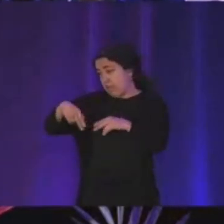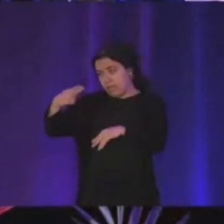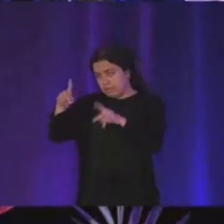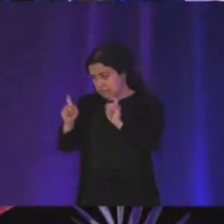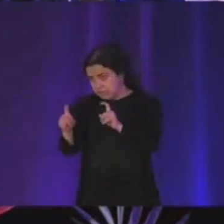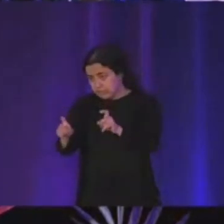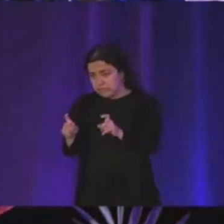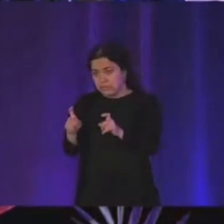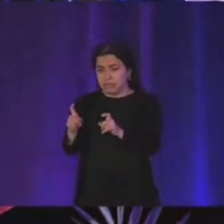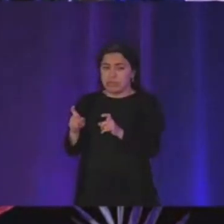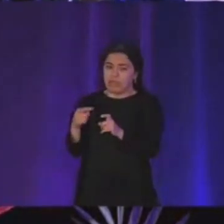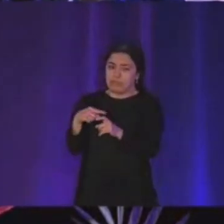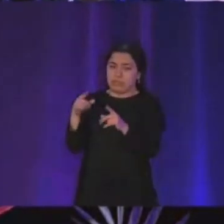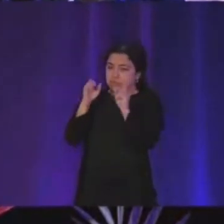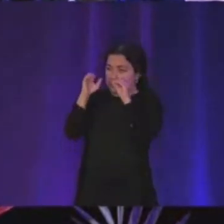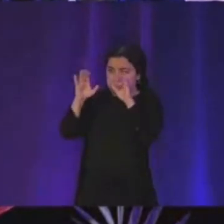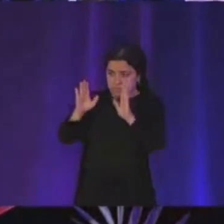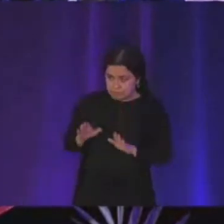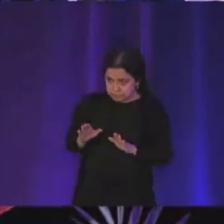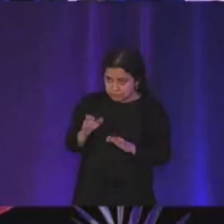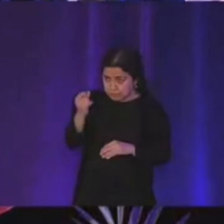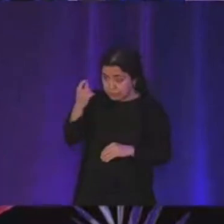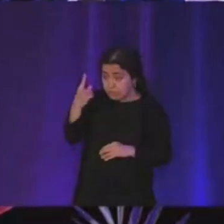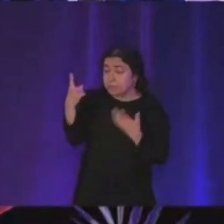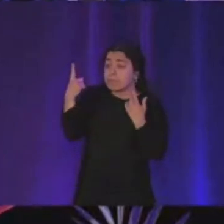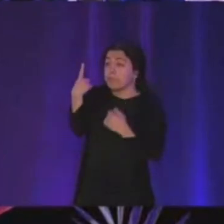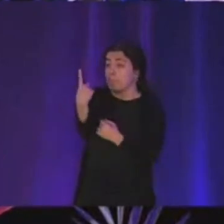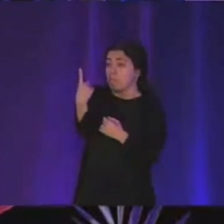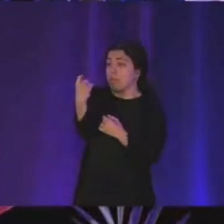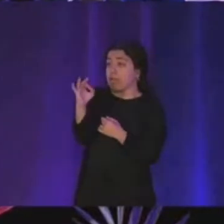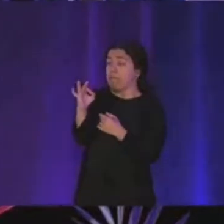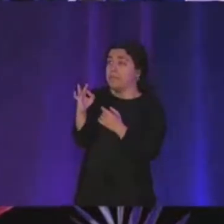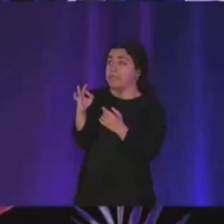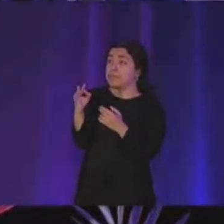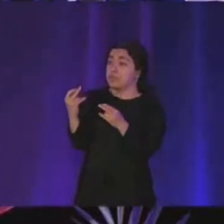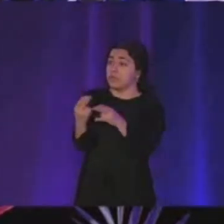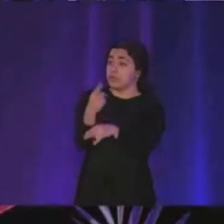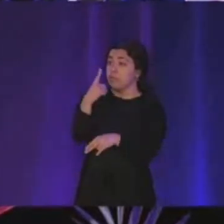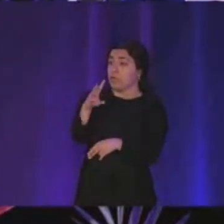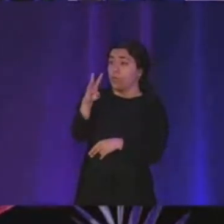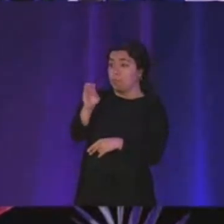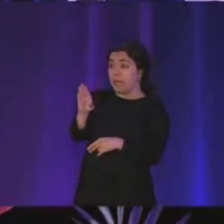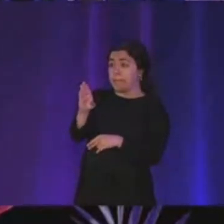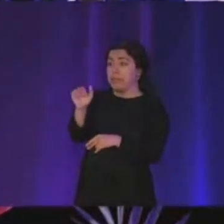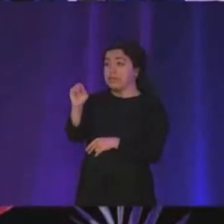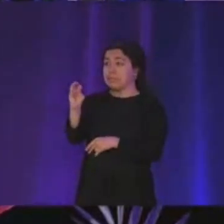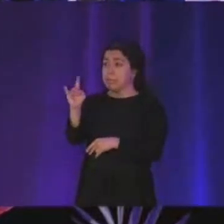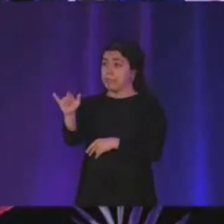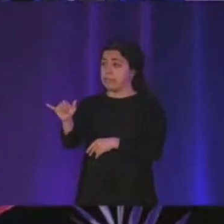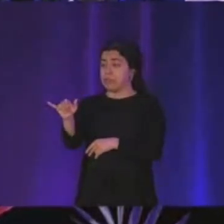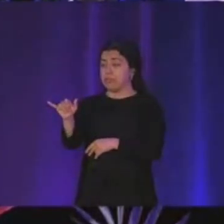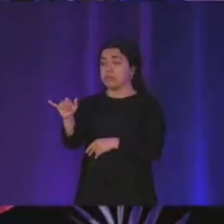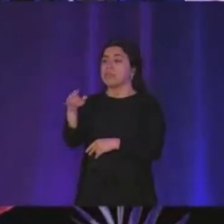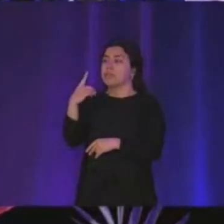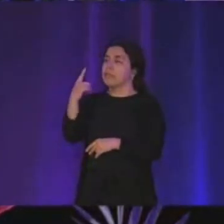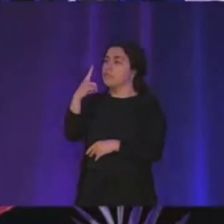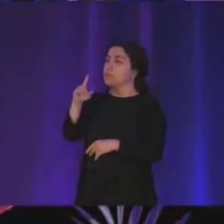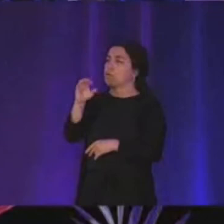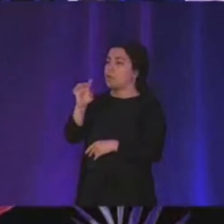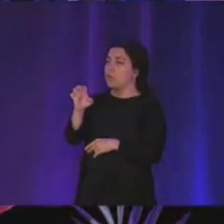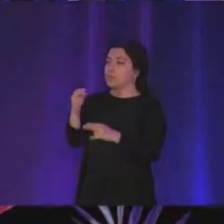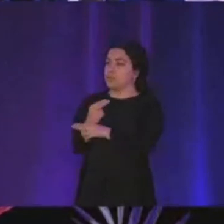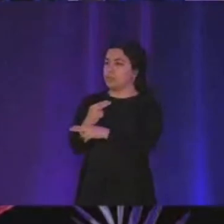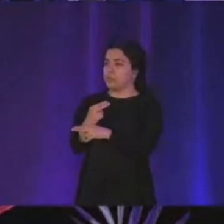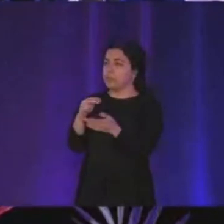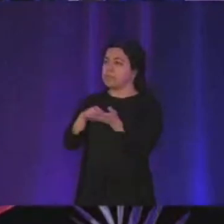nascency and so one of the uh use of web assemblies for code reuse so we can actually convert